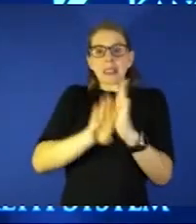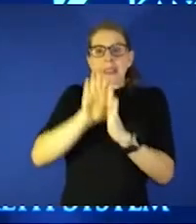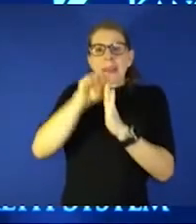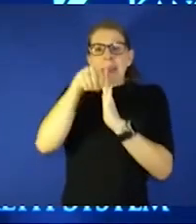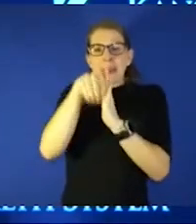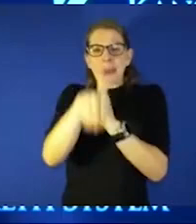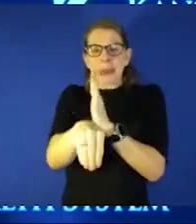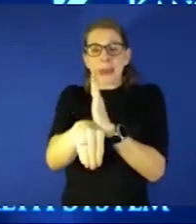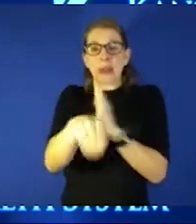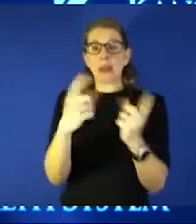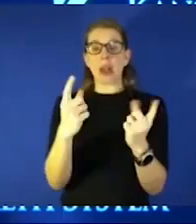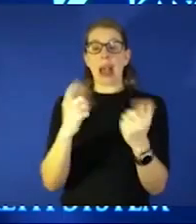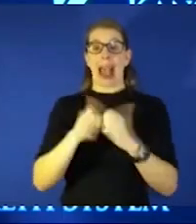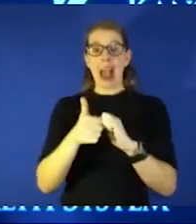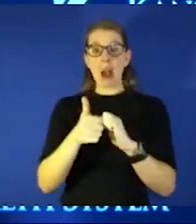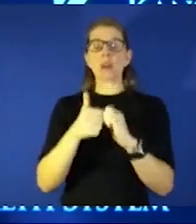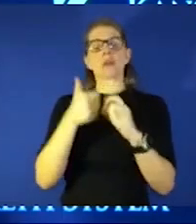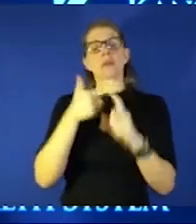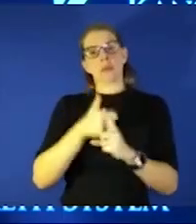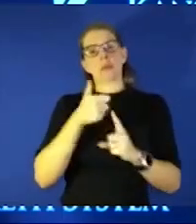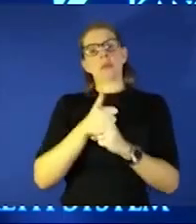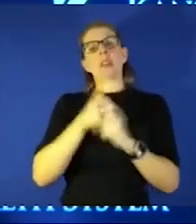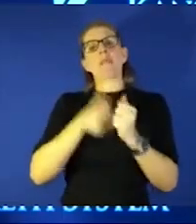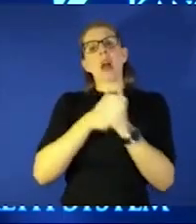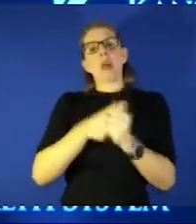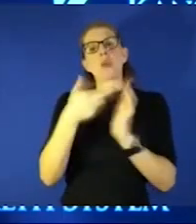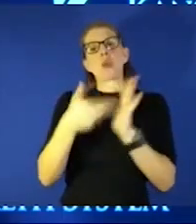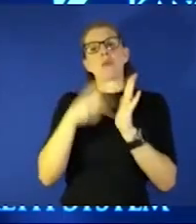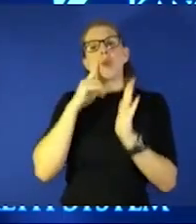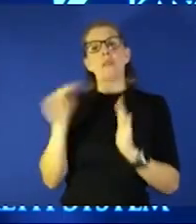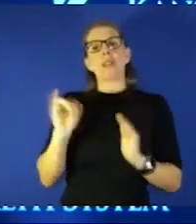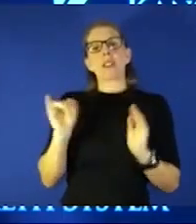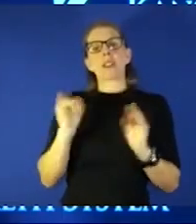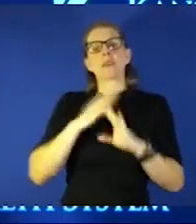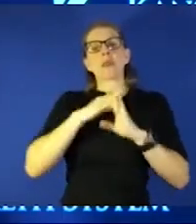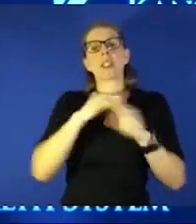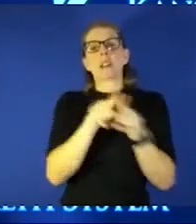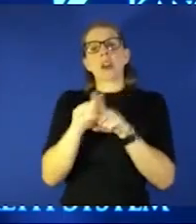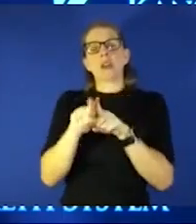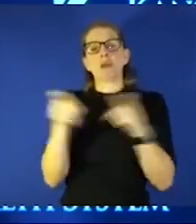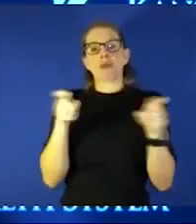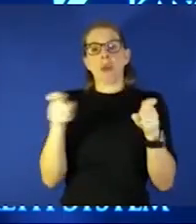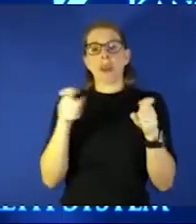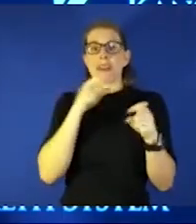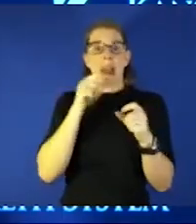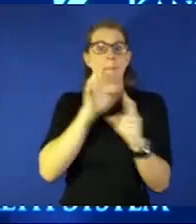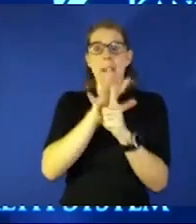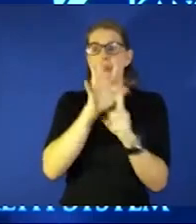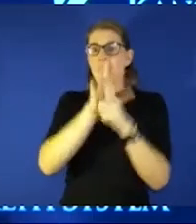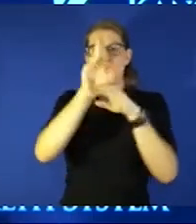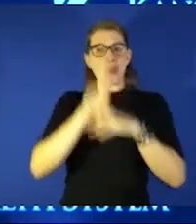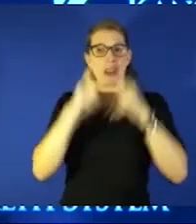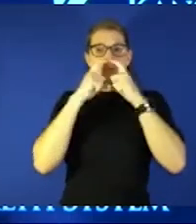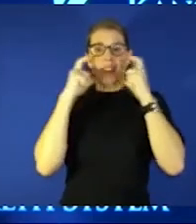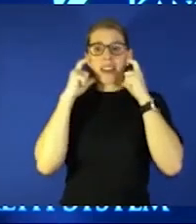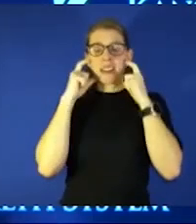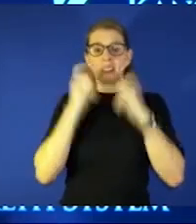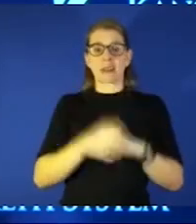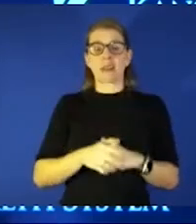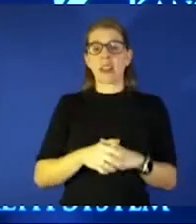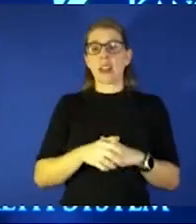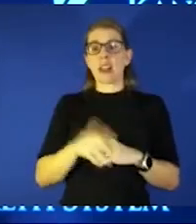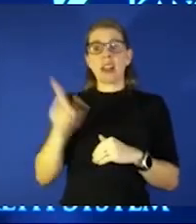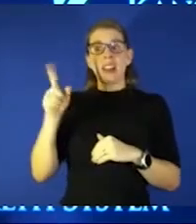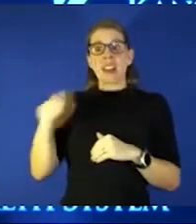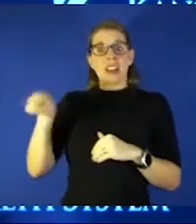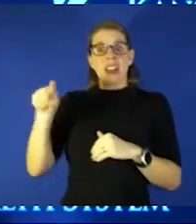follow the rules of infection prevention and control it is not popular to wear our masks elected officials don't want to put a mask mandate back into effect